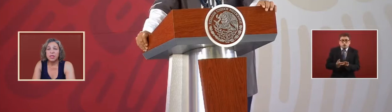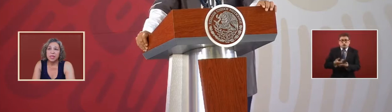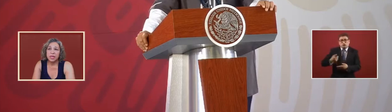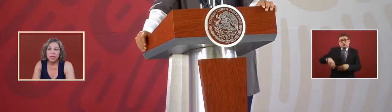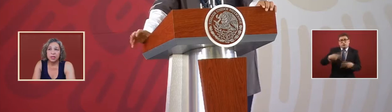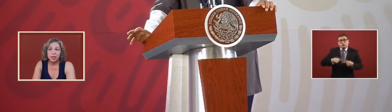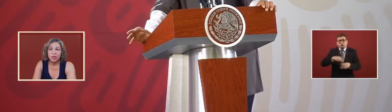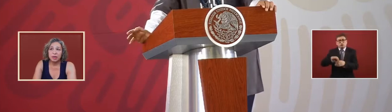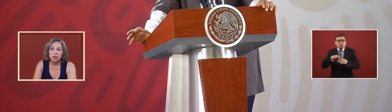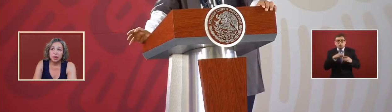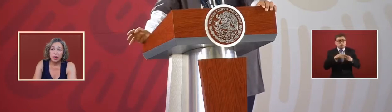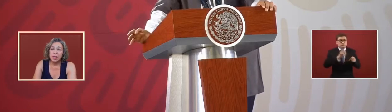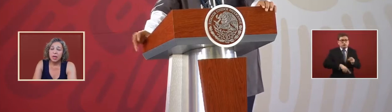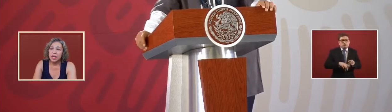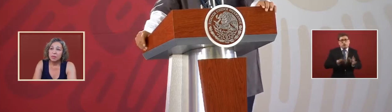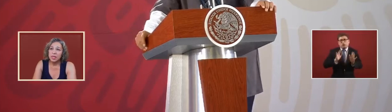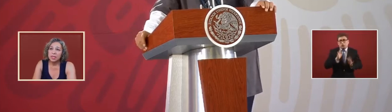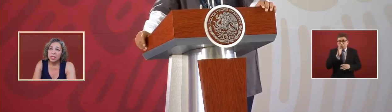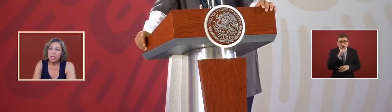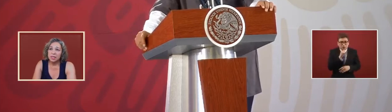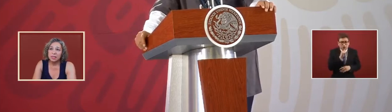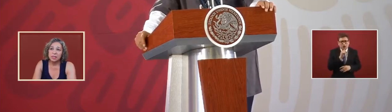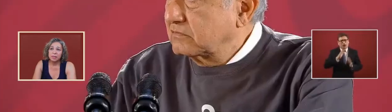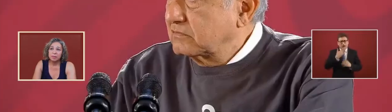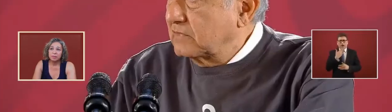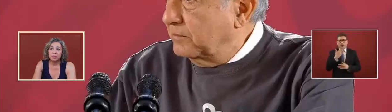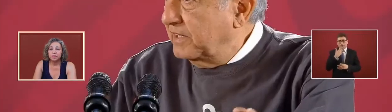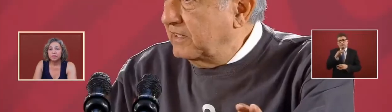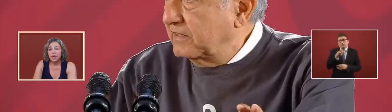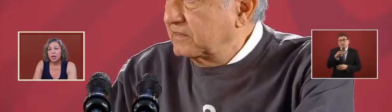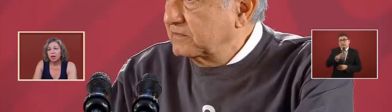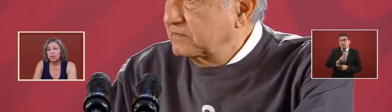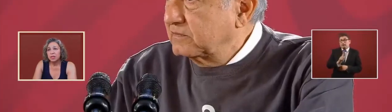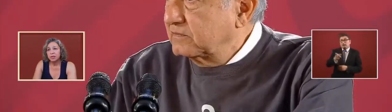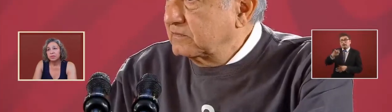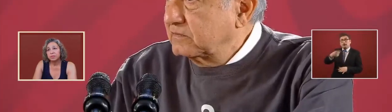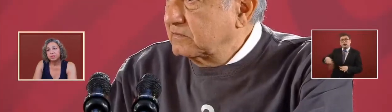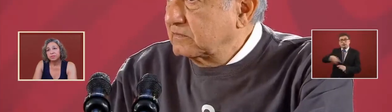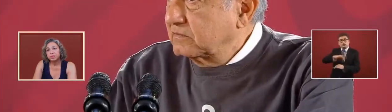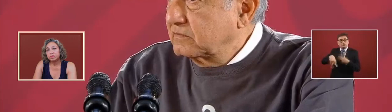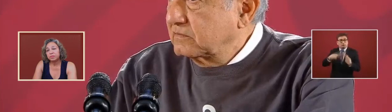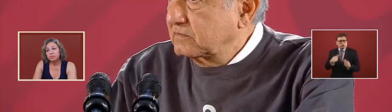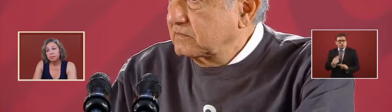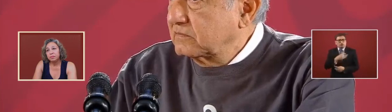the president in turn let it be the citizens also